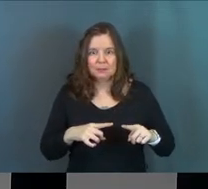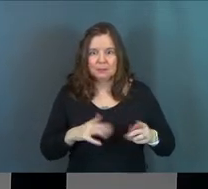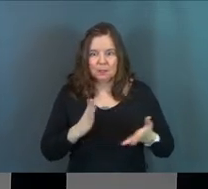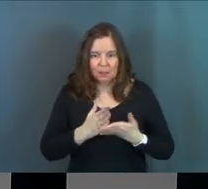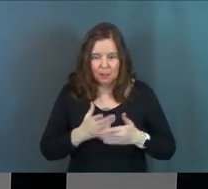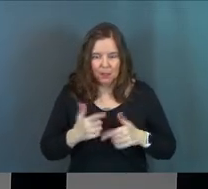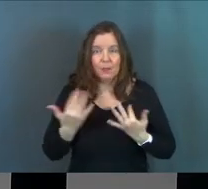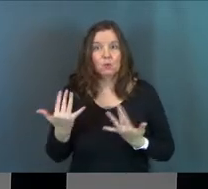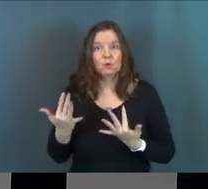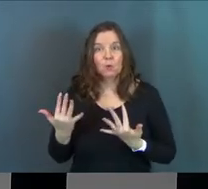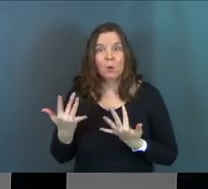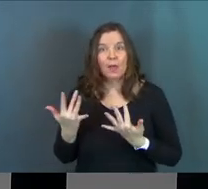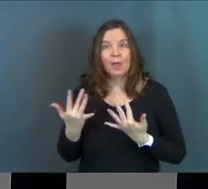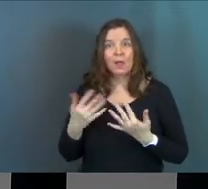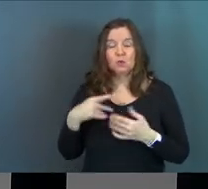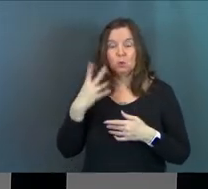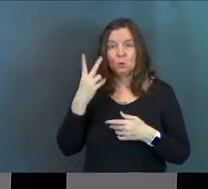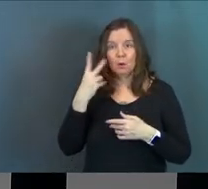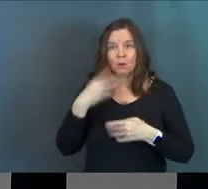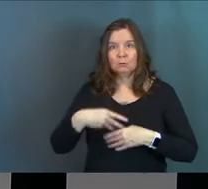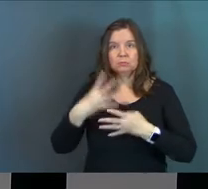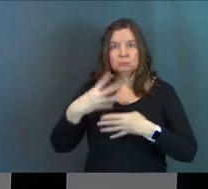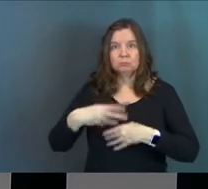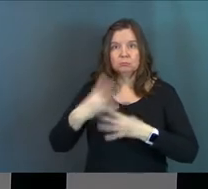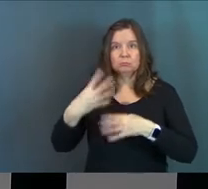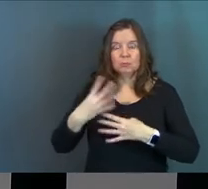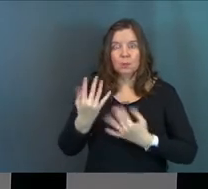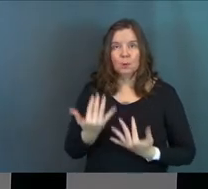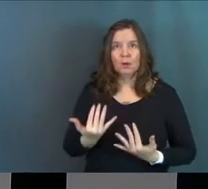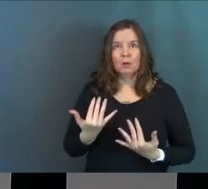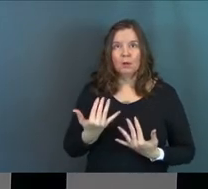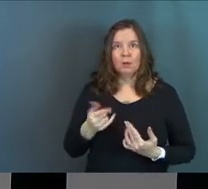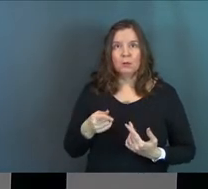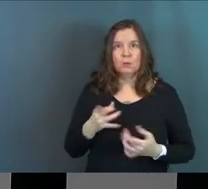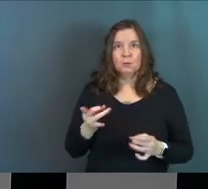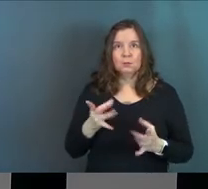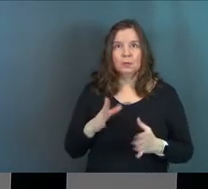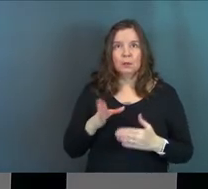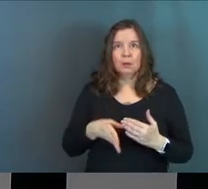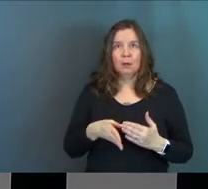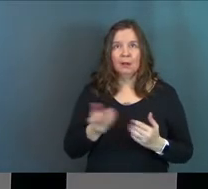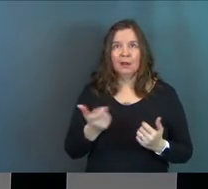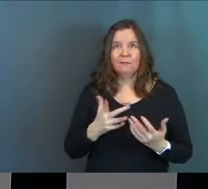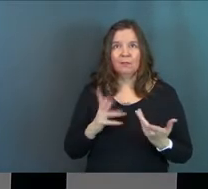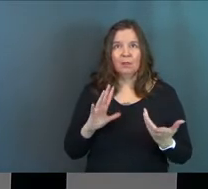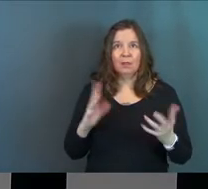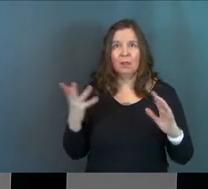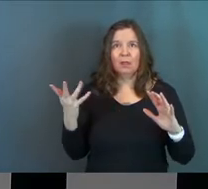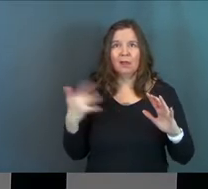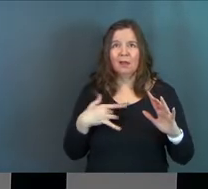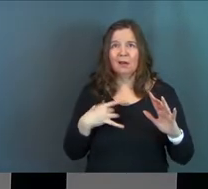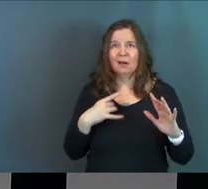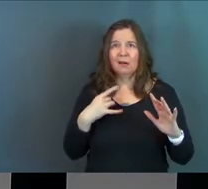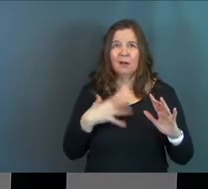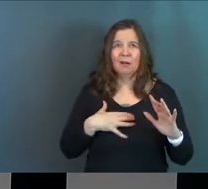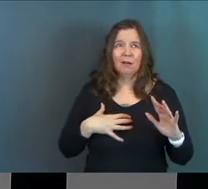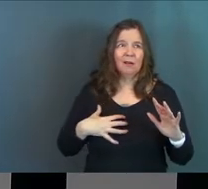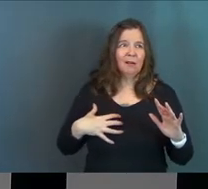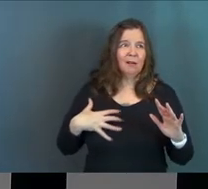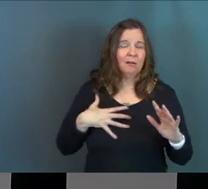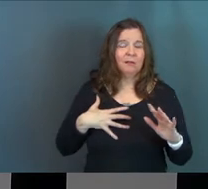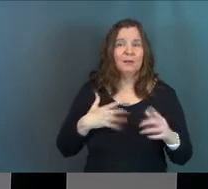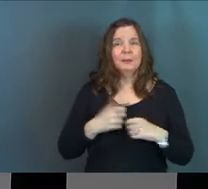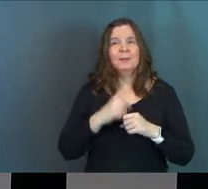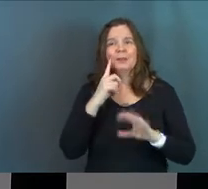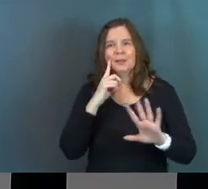And you've got to wait. You've got to watch the credits roll and wait and say, this was a terrible ending and everything's falling apart and I hate it. You know?